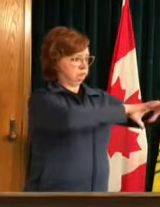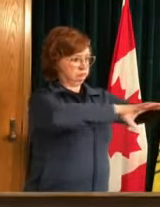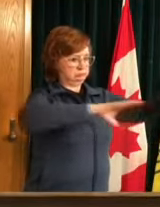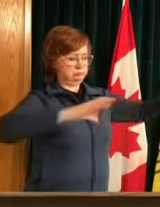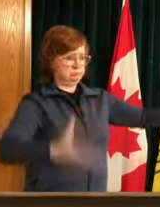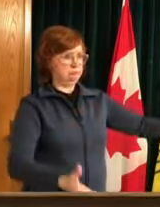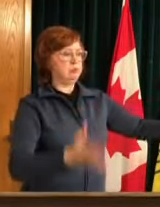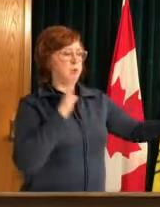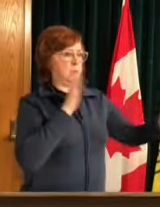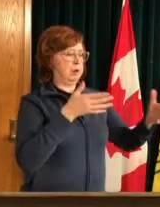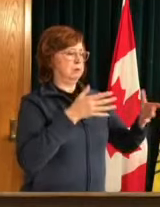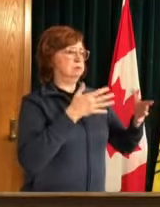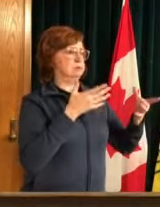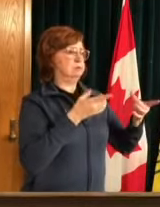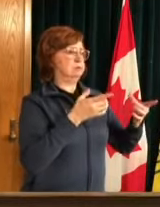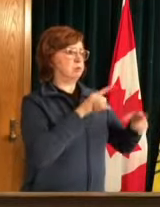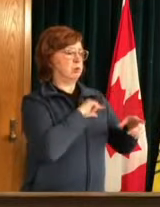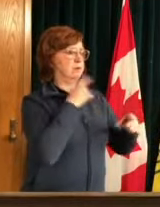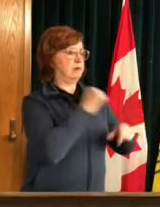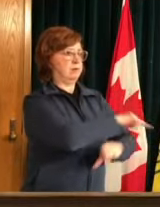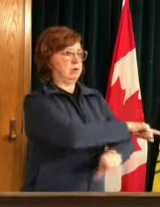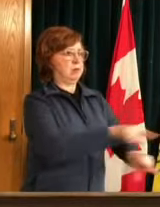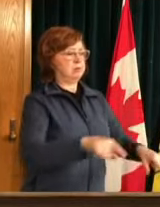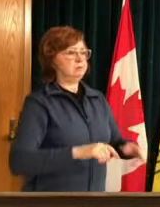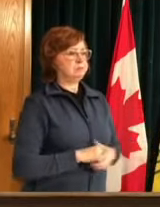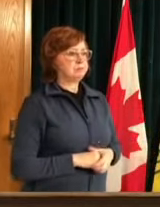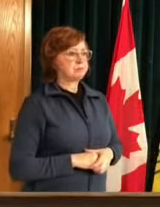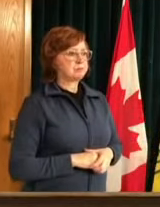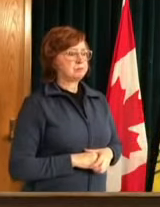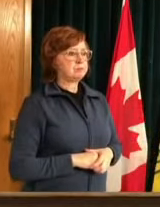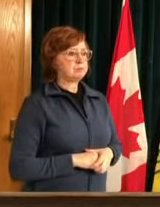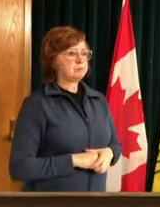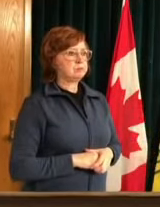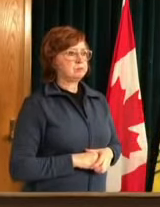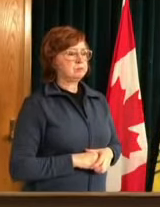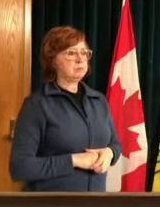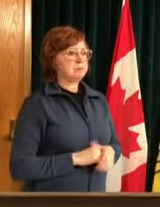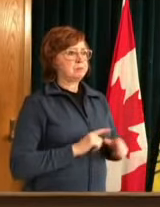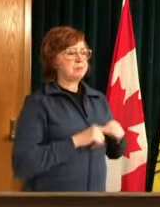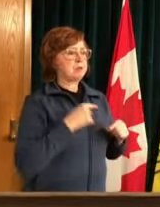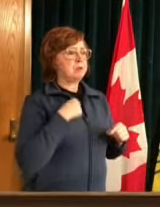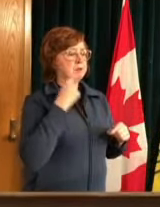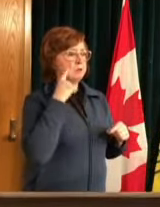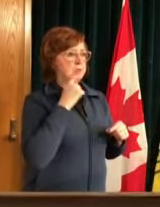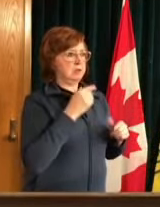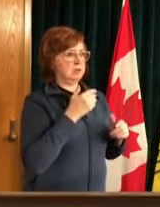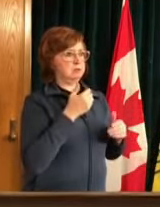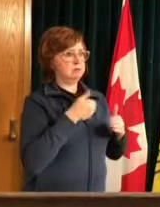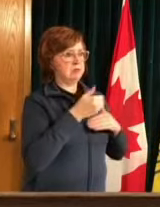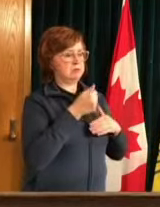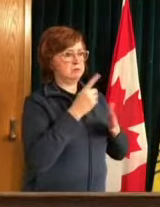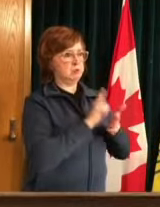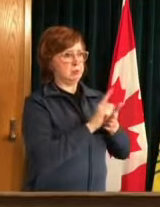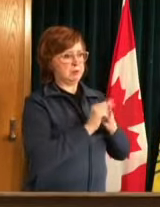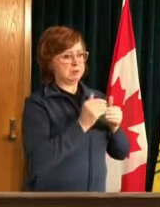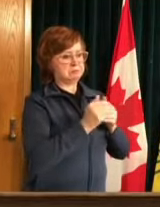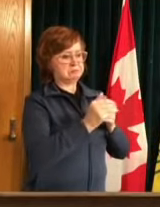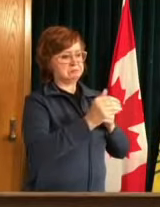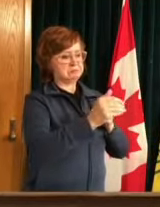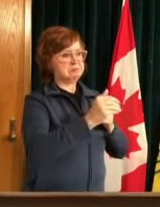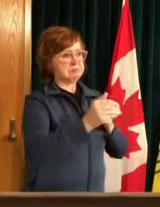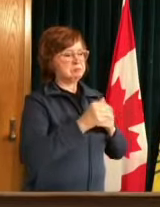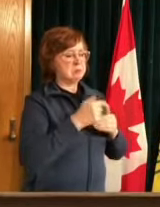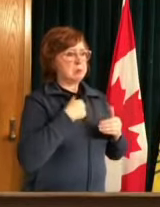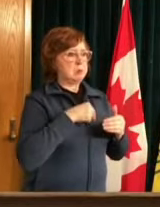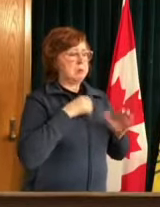ahead um there will be an opportunity for saskatchewan to uh really look at um given our our hospitalizations uh would